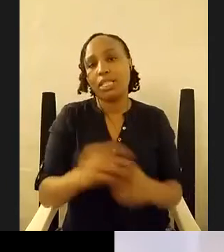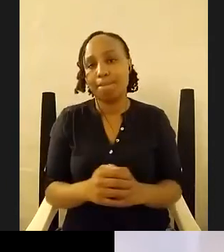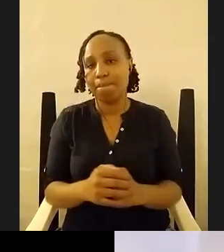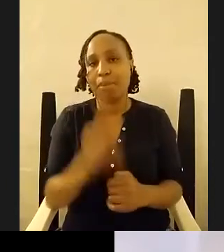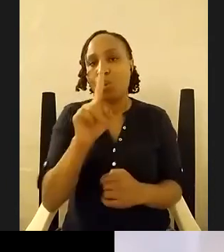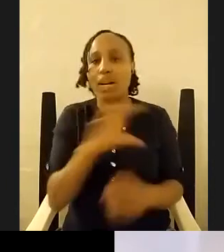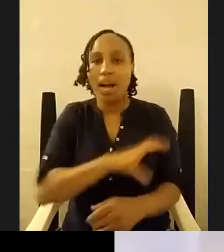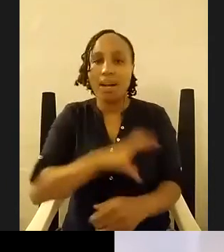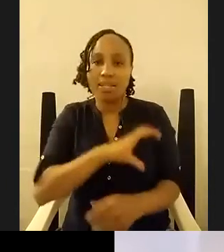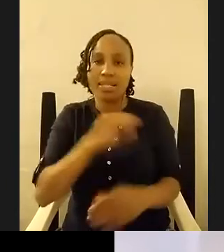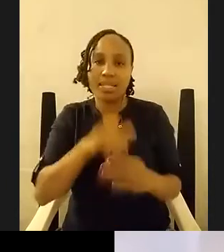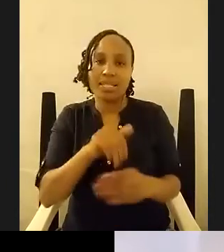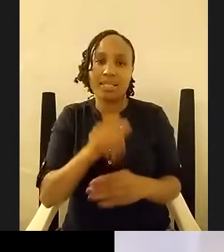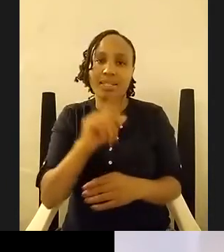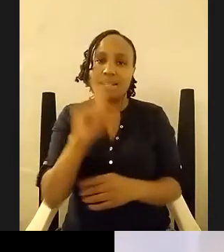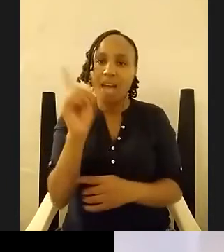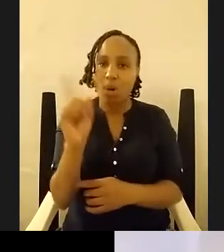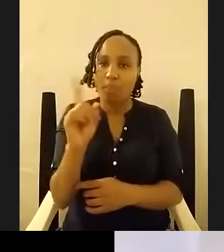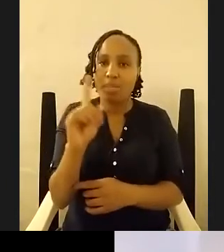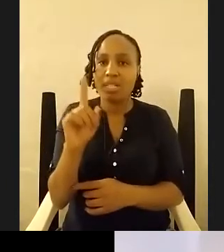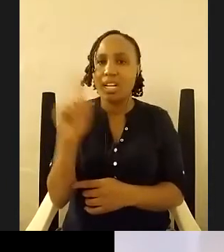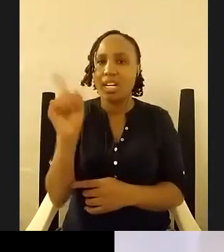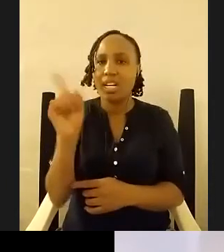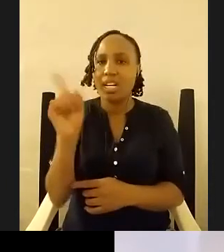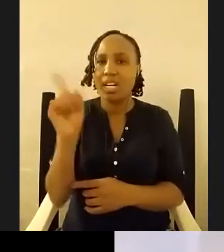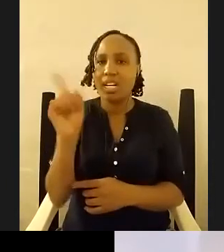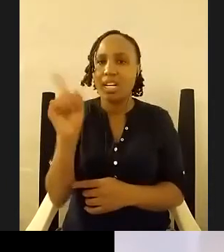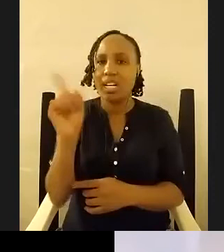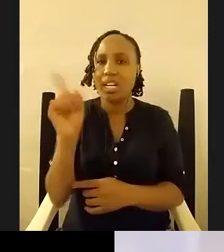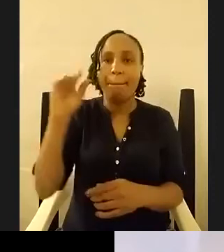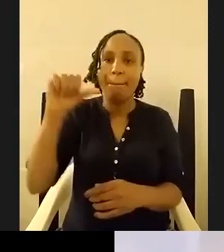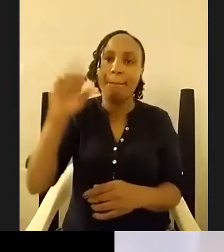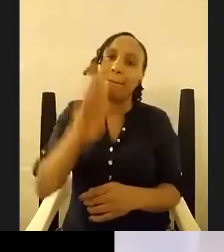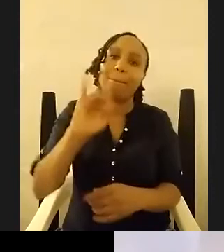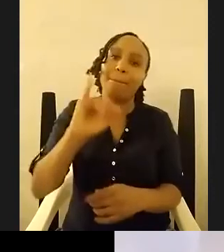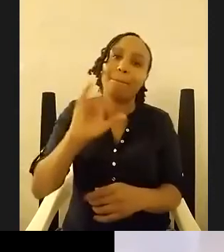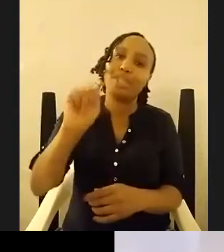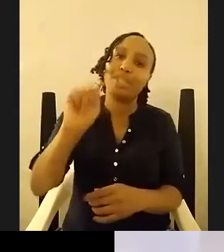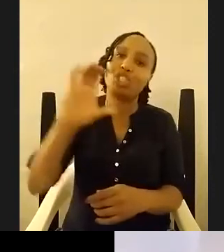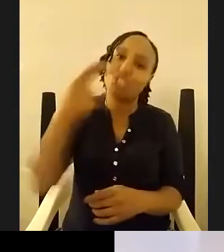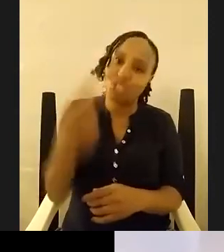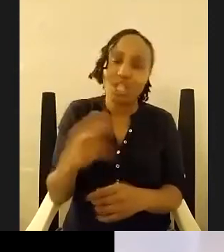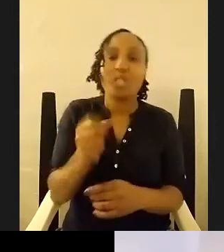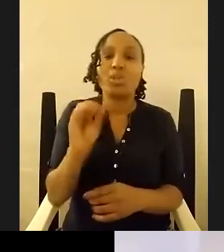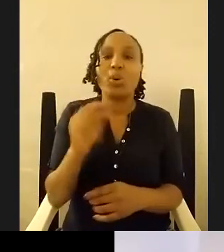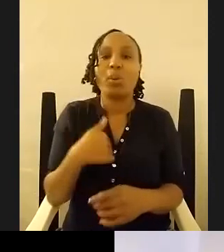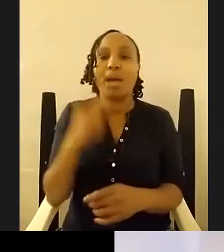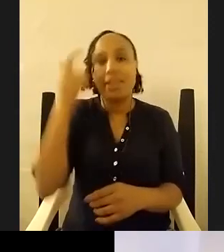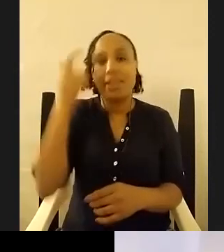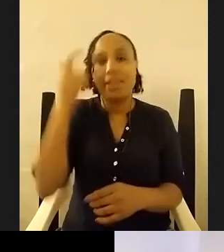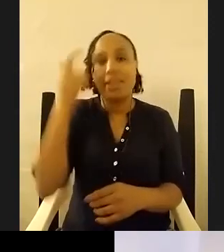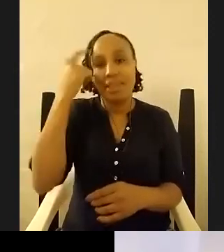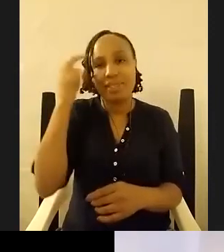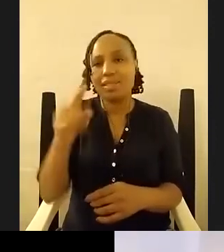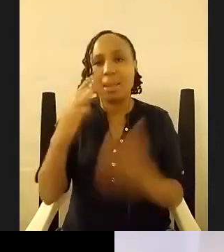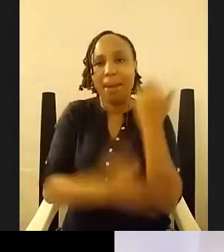nairobich and i was like yeah yeah that that i think that feels like about right especially with our conversations about it